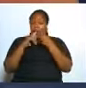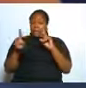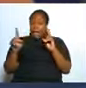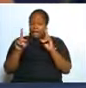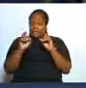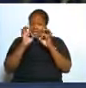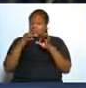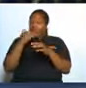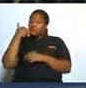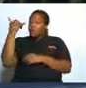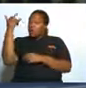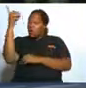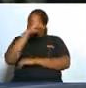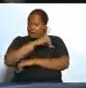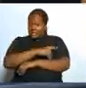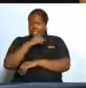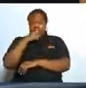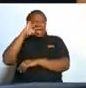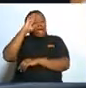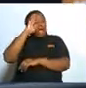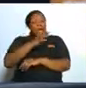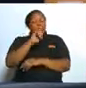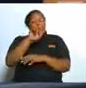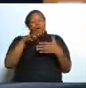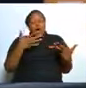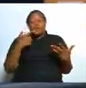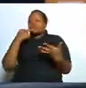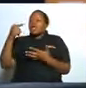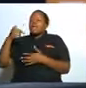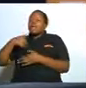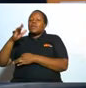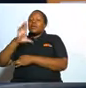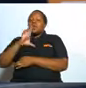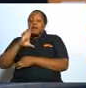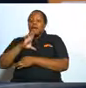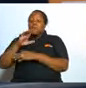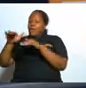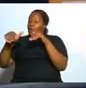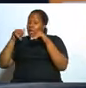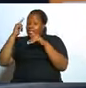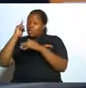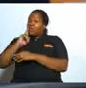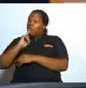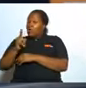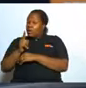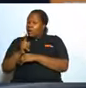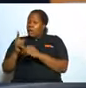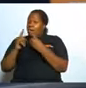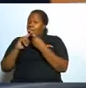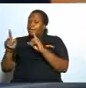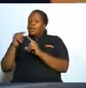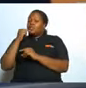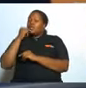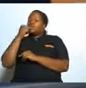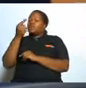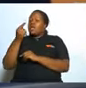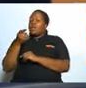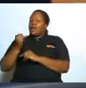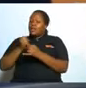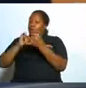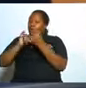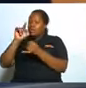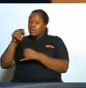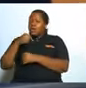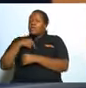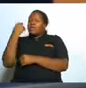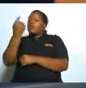call one day how are you I'm okay she's waiting for instructions and just tell her I